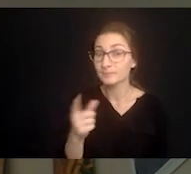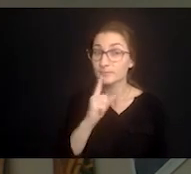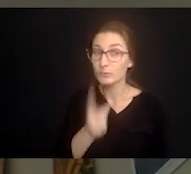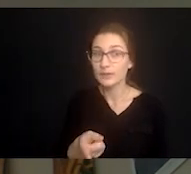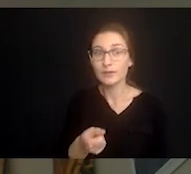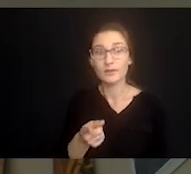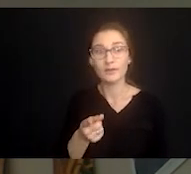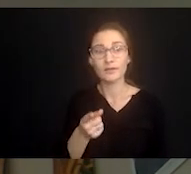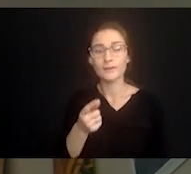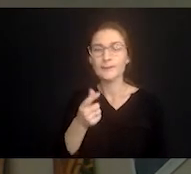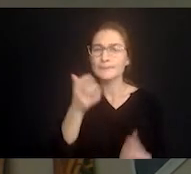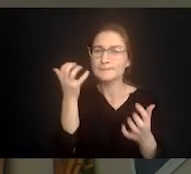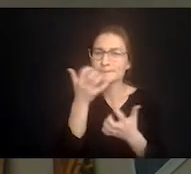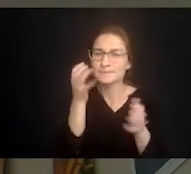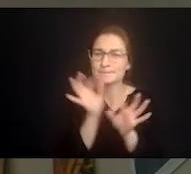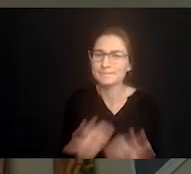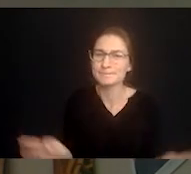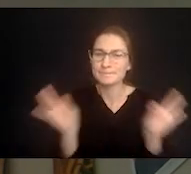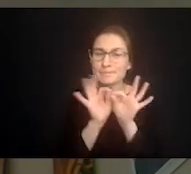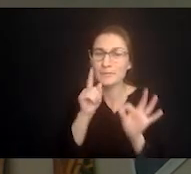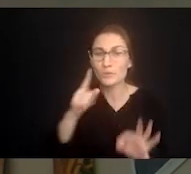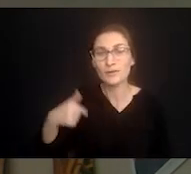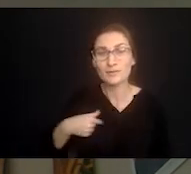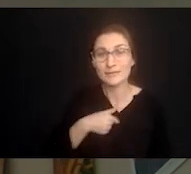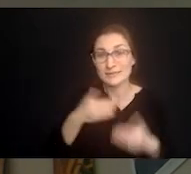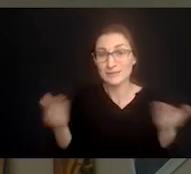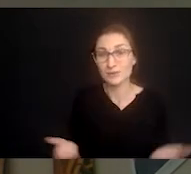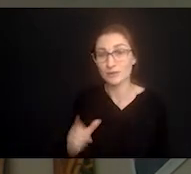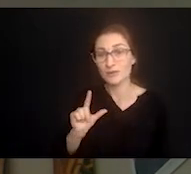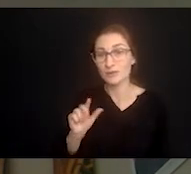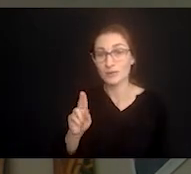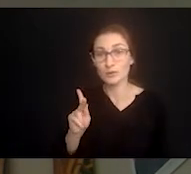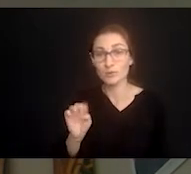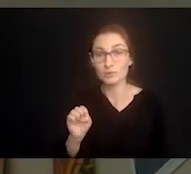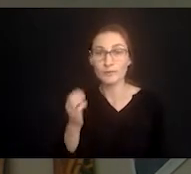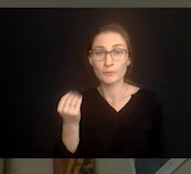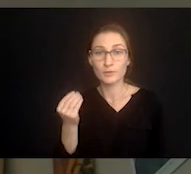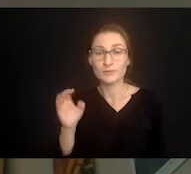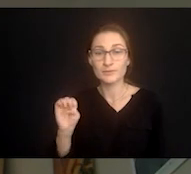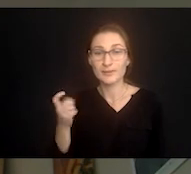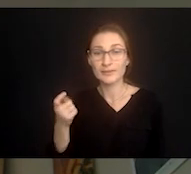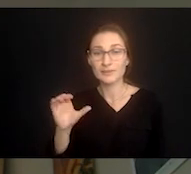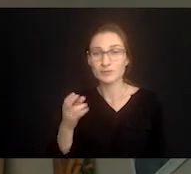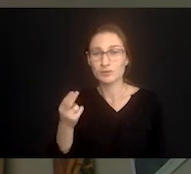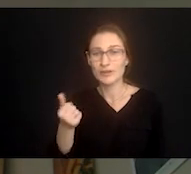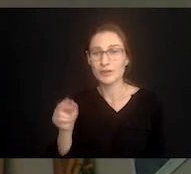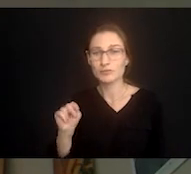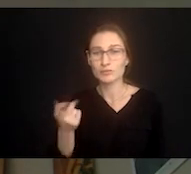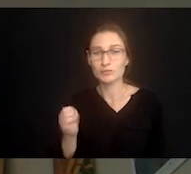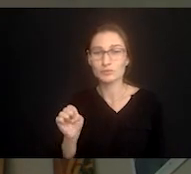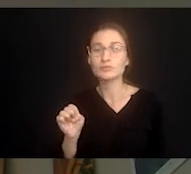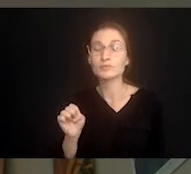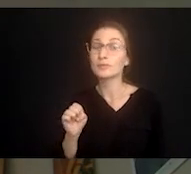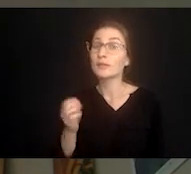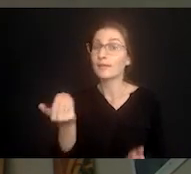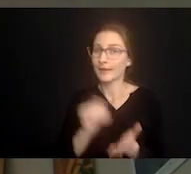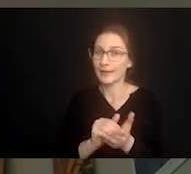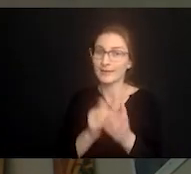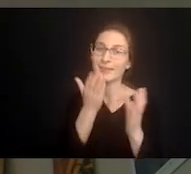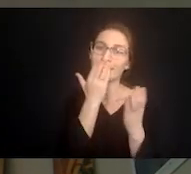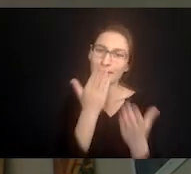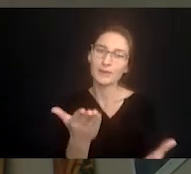it means the world to those of us at loop 14 exchange let me say it one more time